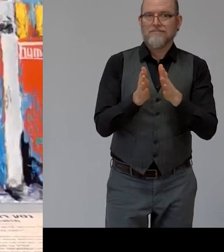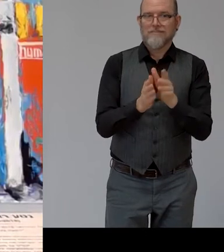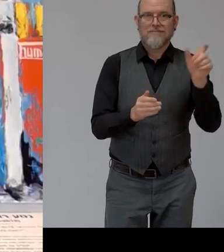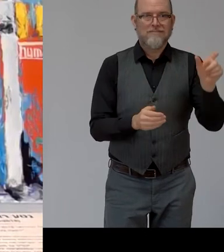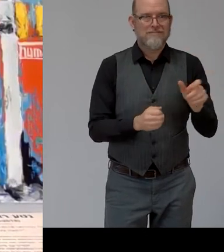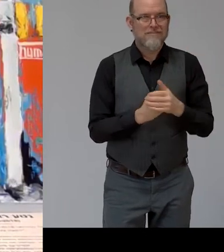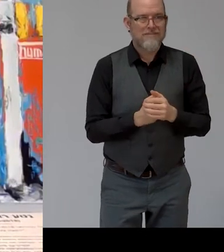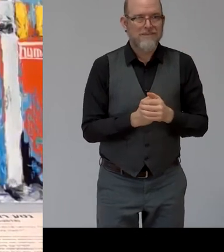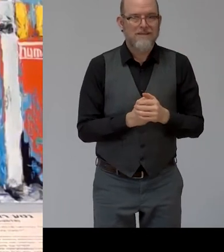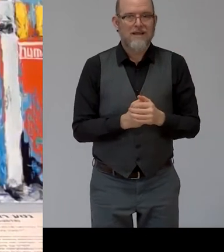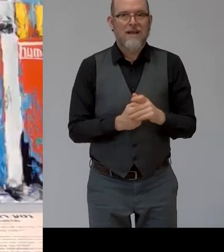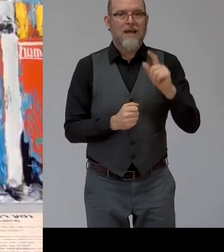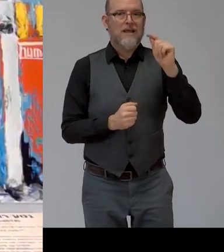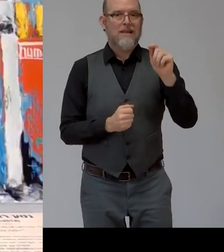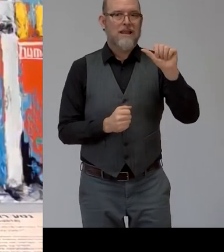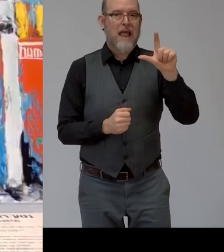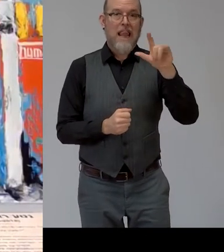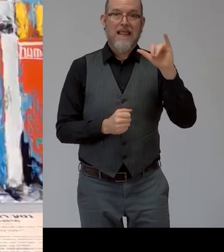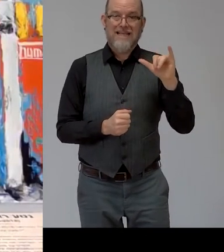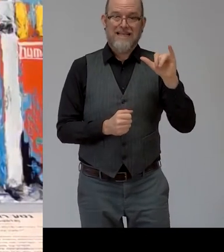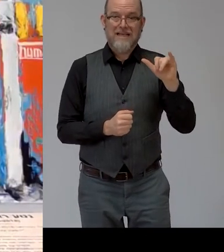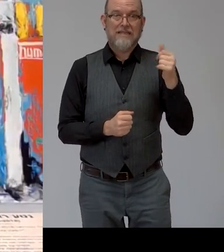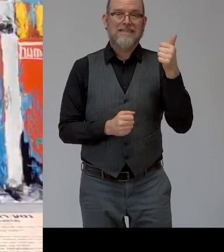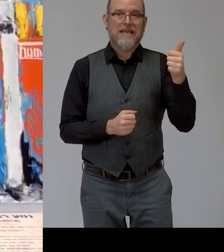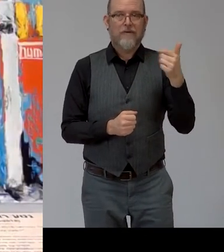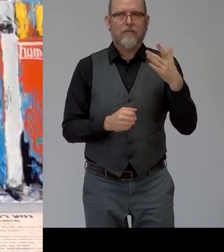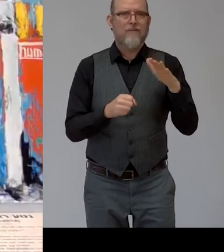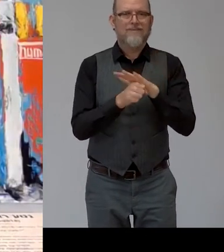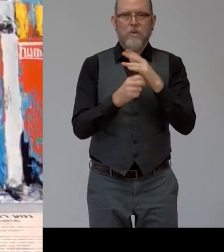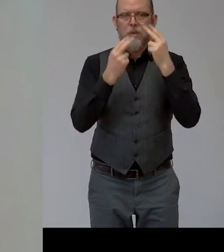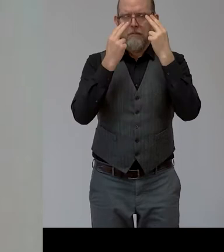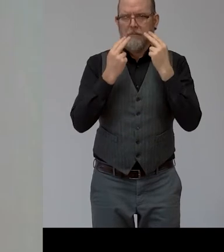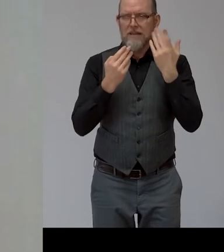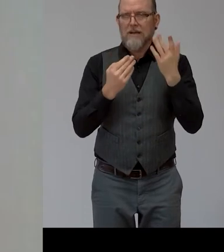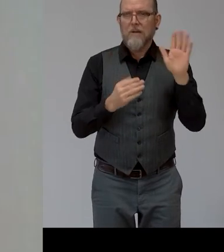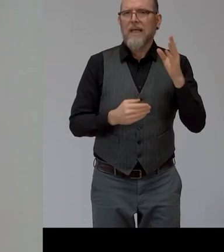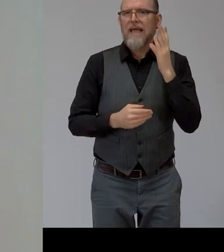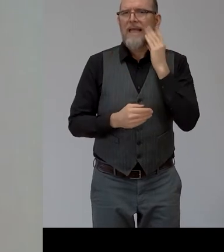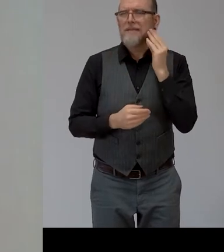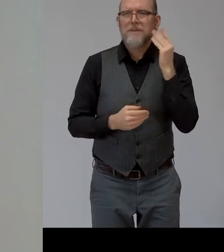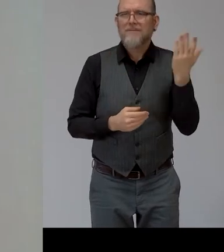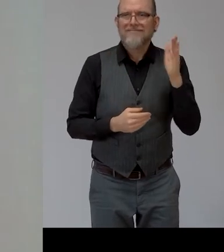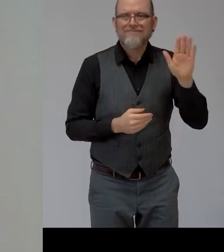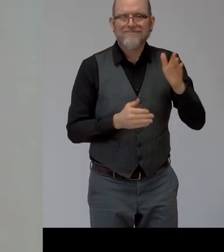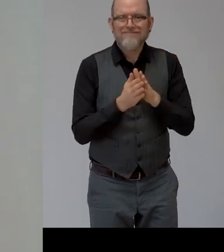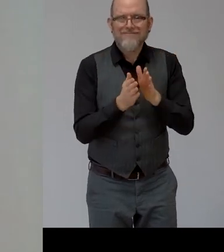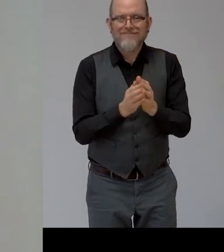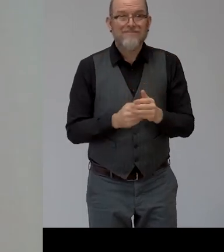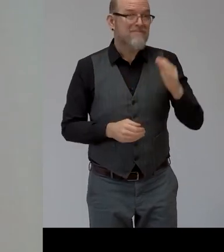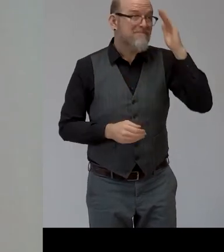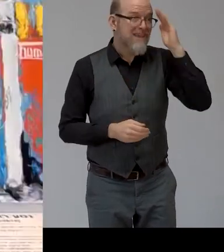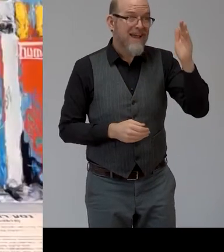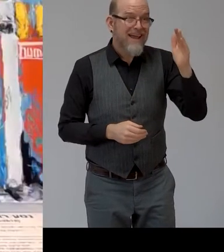is fully blind and she will share with us her experience tali please hello glad to be here with you i hope you can hear me okay